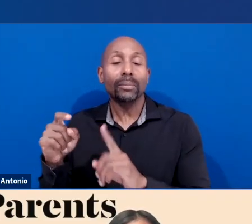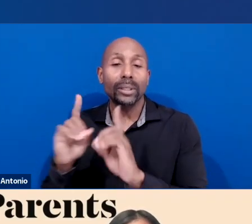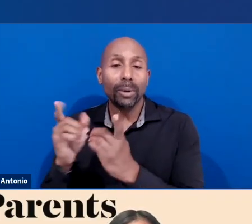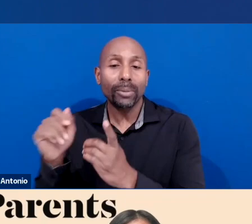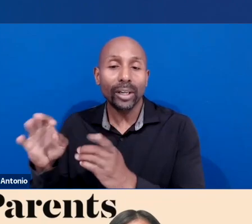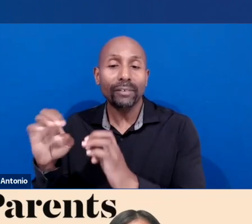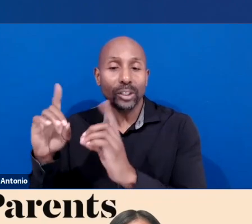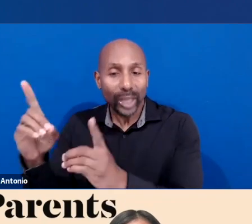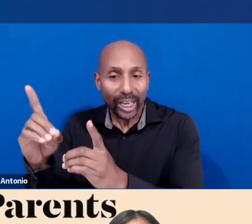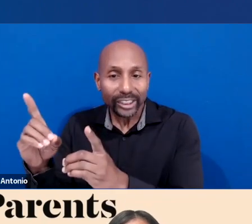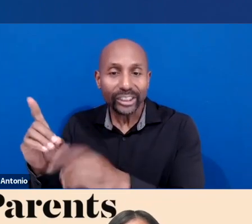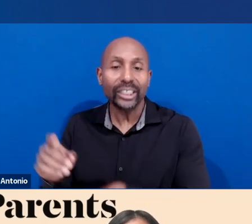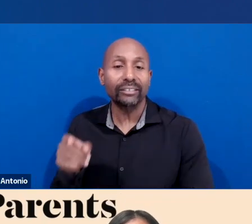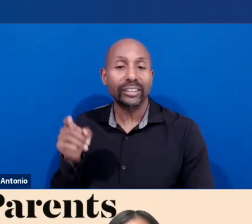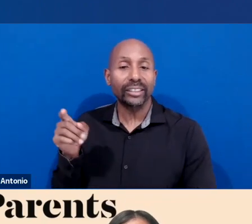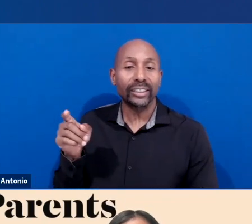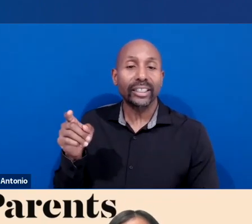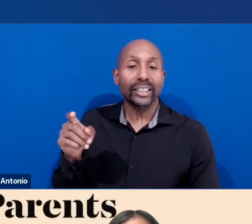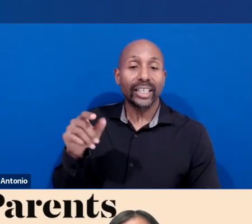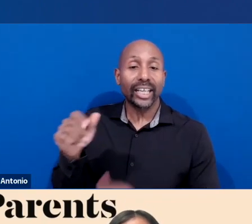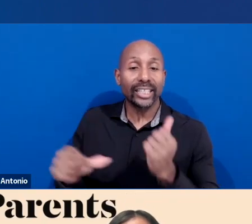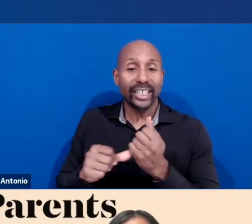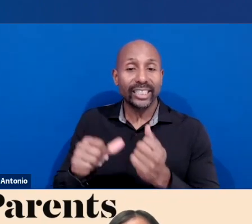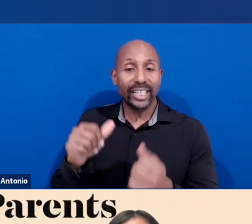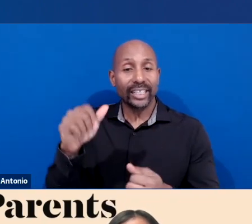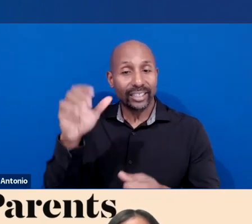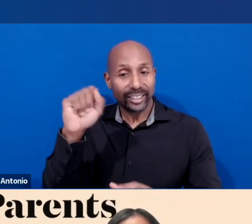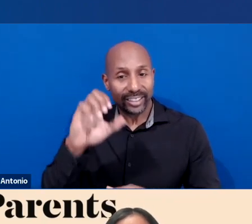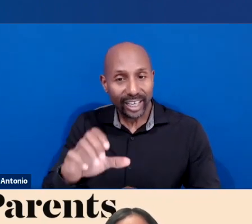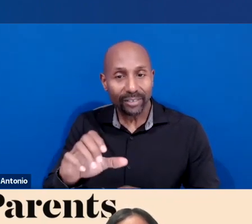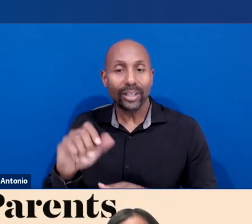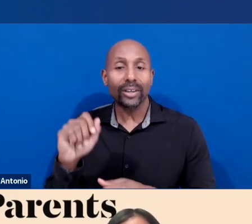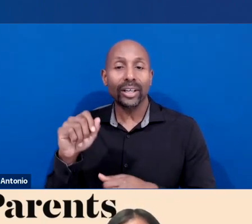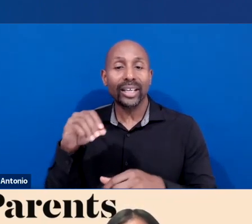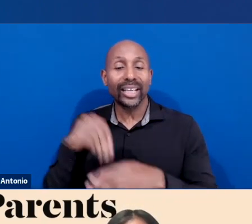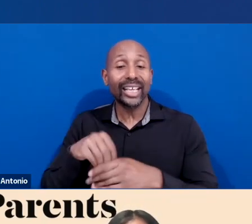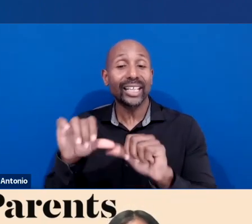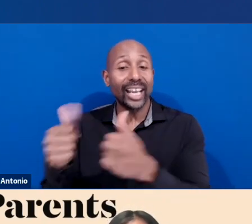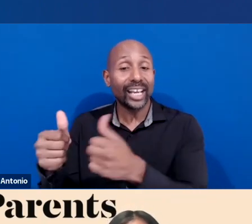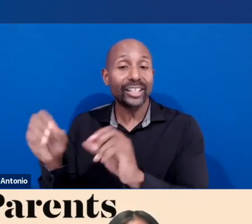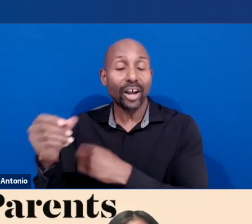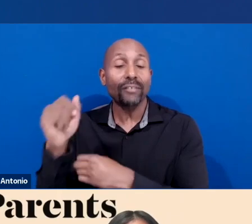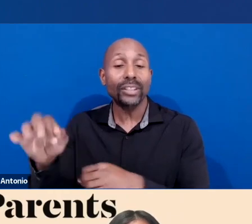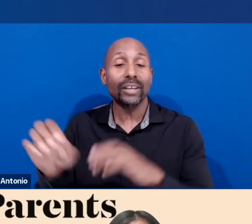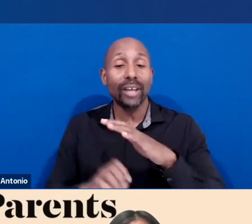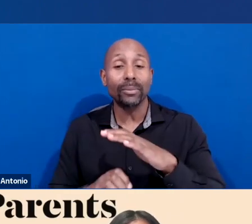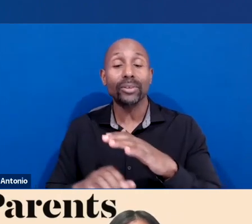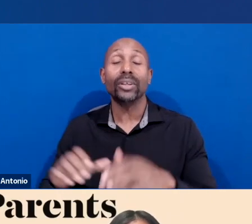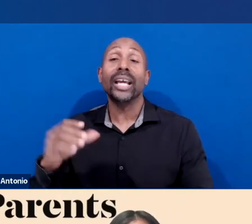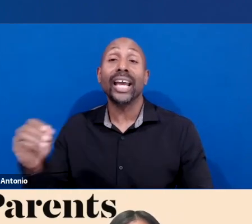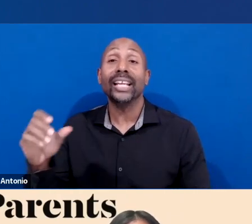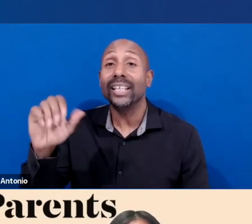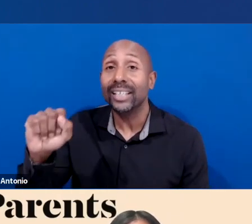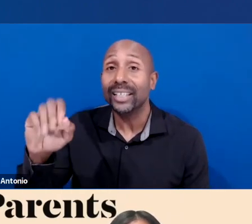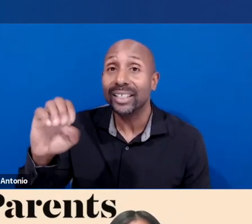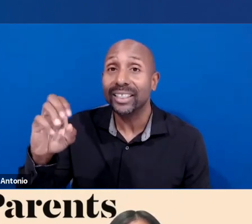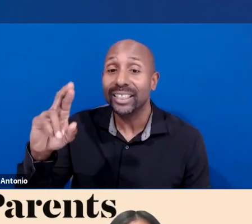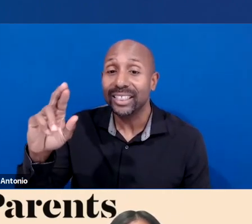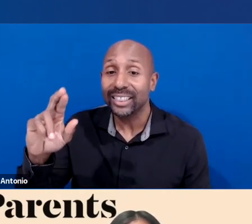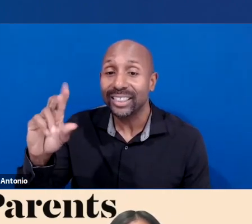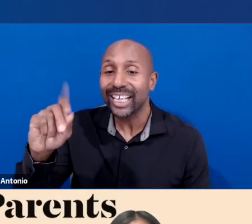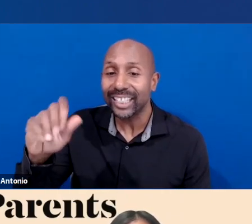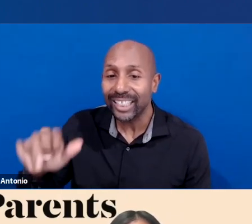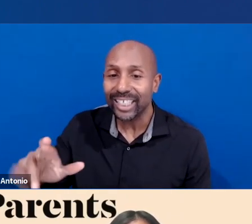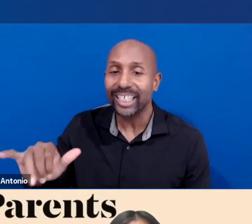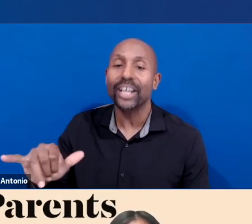Good afternoon. Thank you so much, Grace. Hi. Hello, parents. It's so good to be with all of you tonight. It feels so good, and I can feel the energy from the